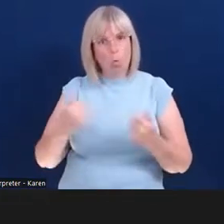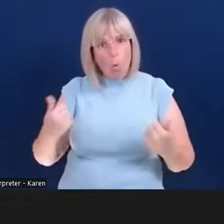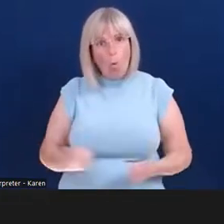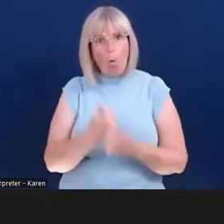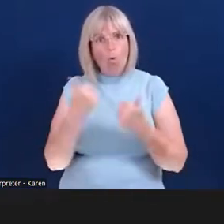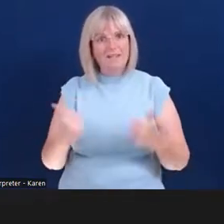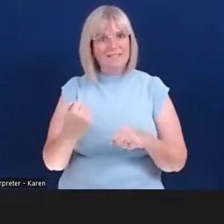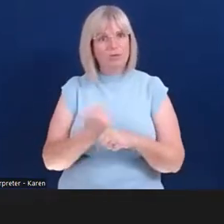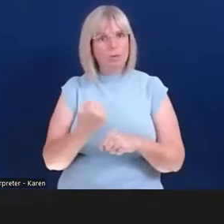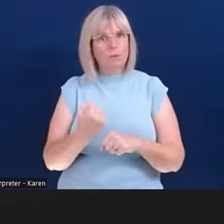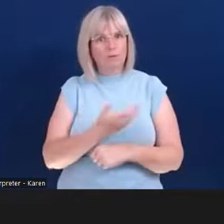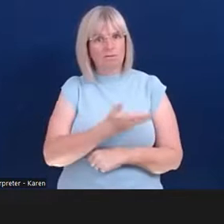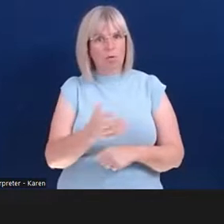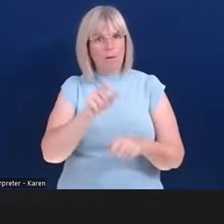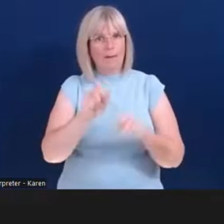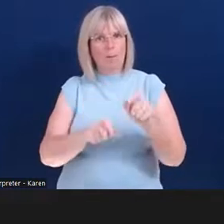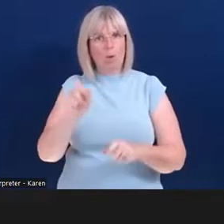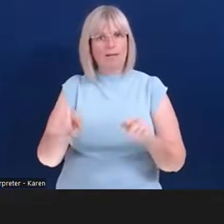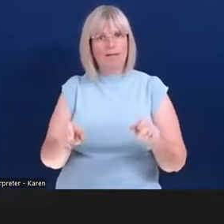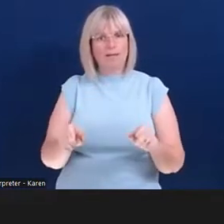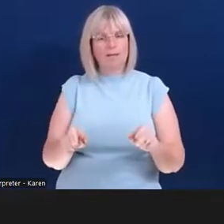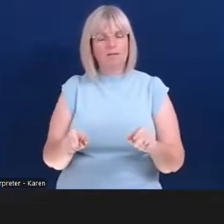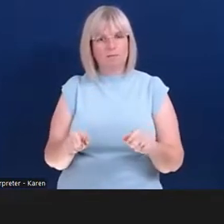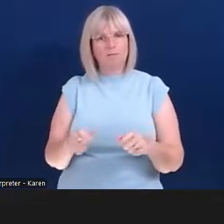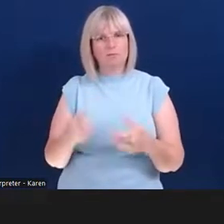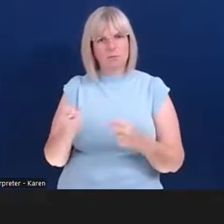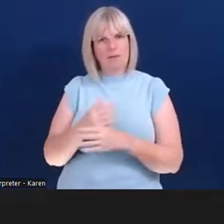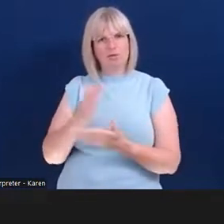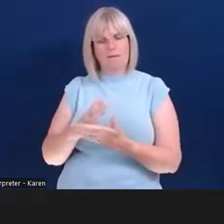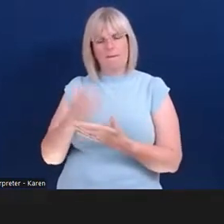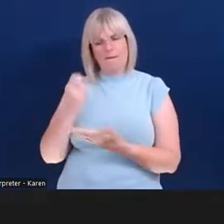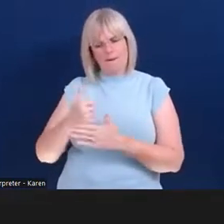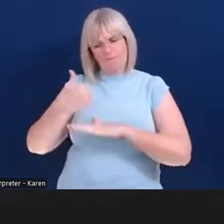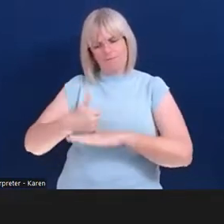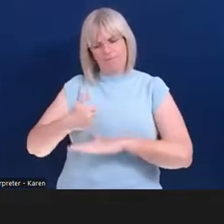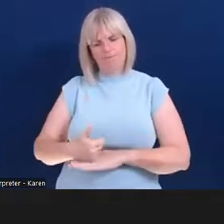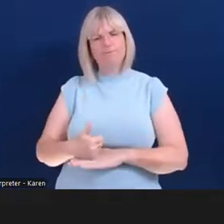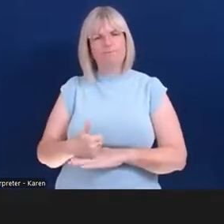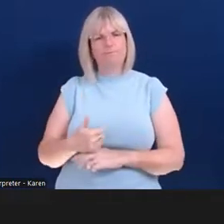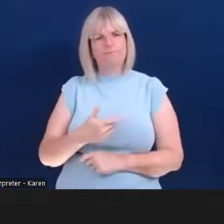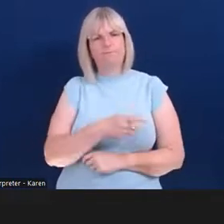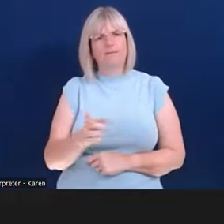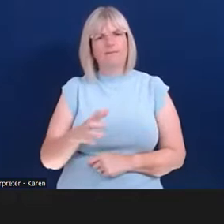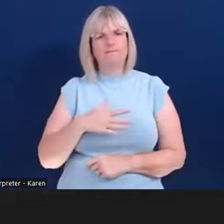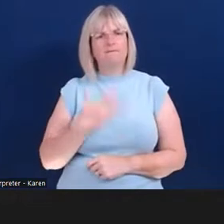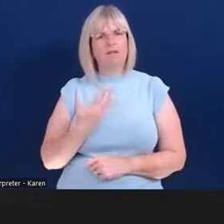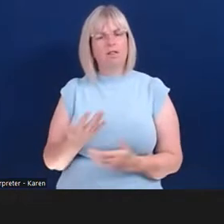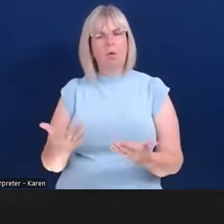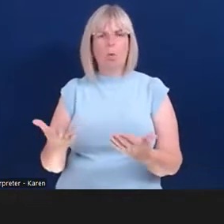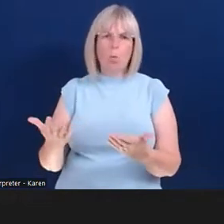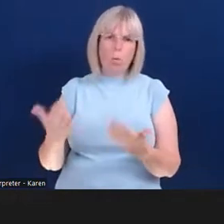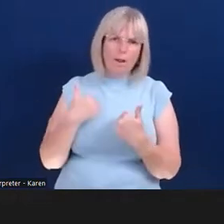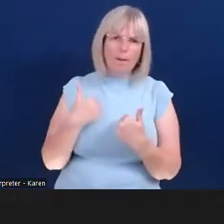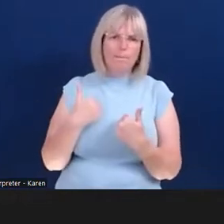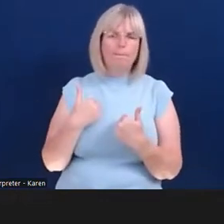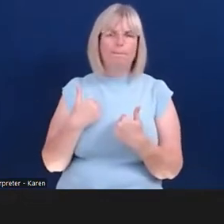of idea and making sure that you have these things in place to enable them. The employees then feel welcomed within the workplace and they